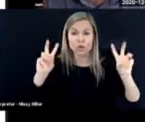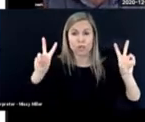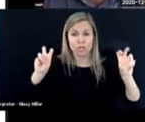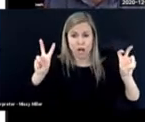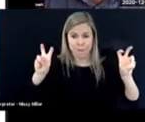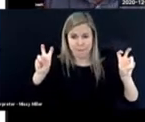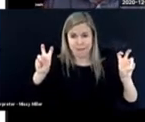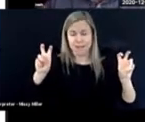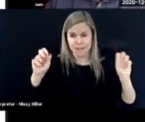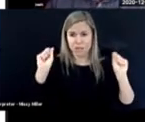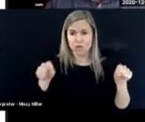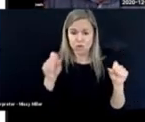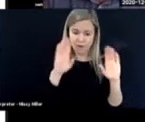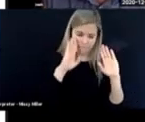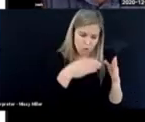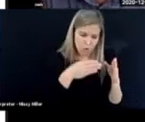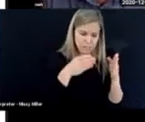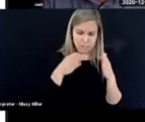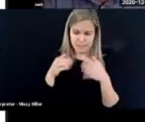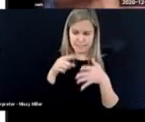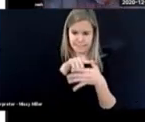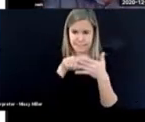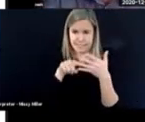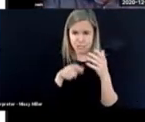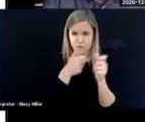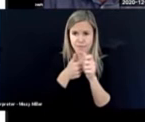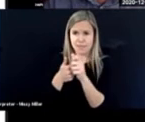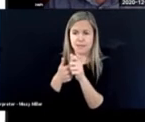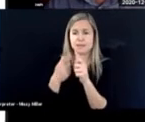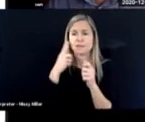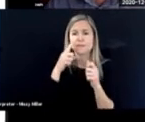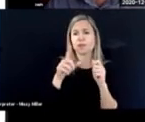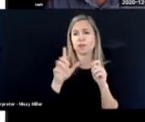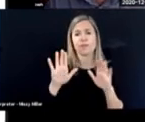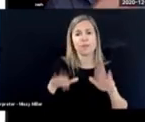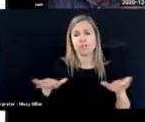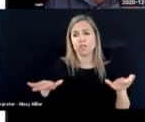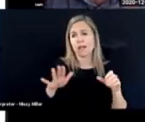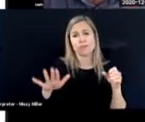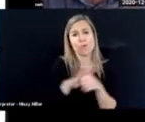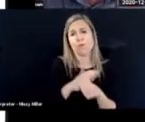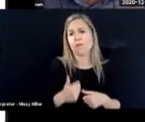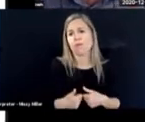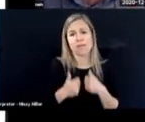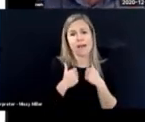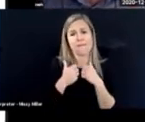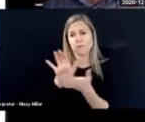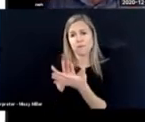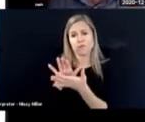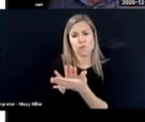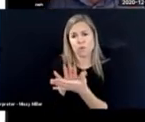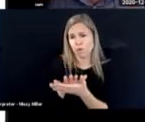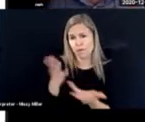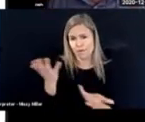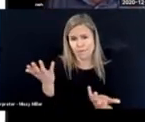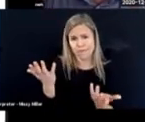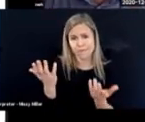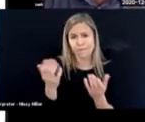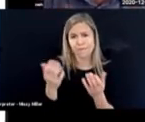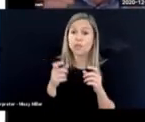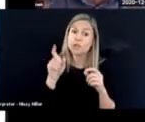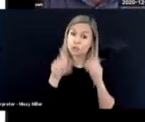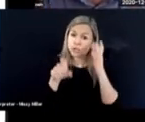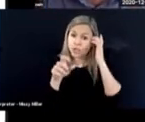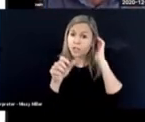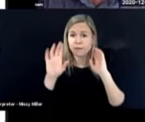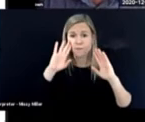huge topic. And you could work on each of these priorities throughout the child's entire school career. You